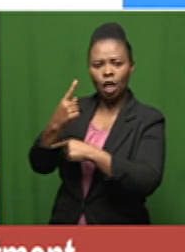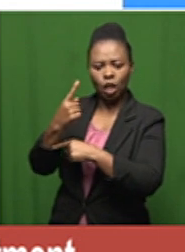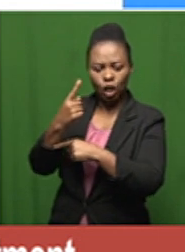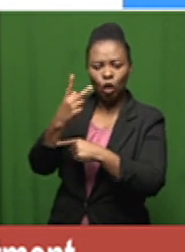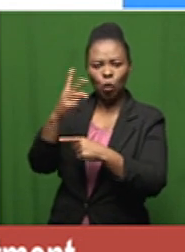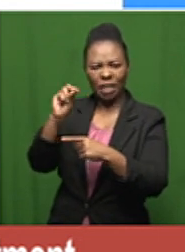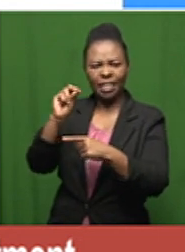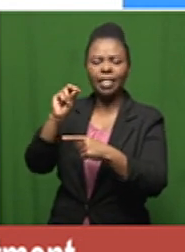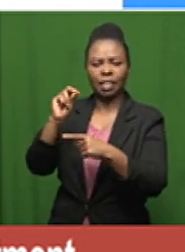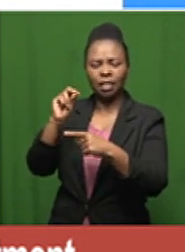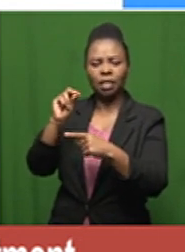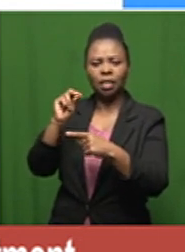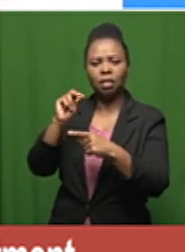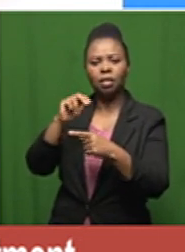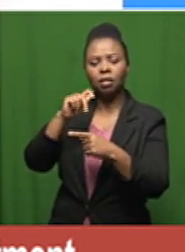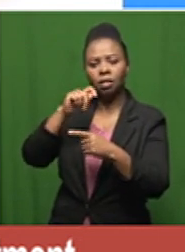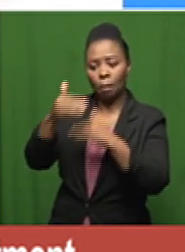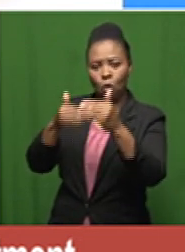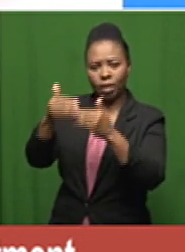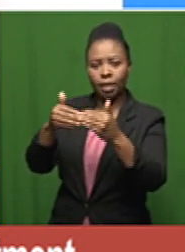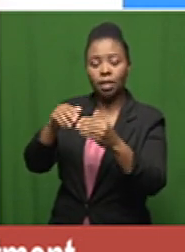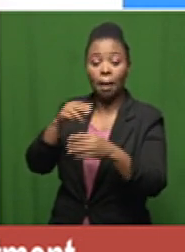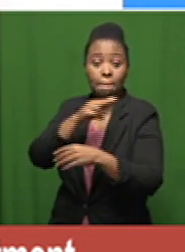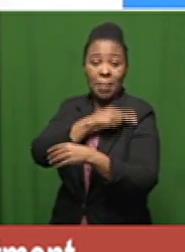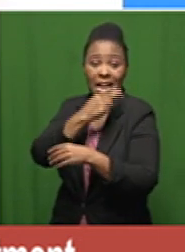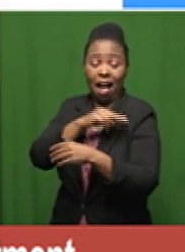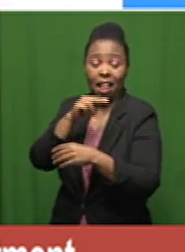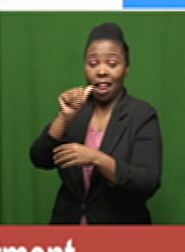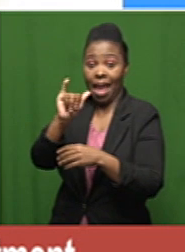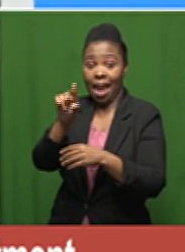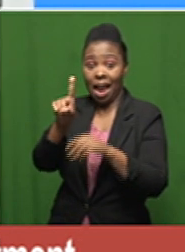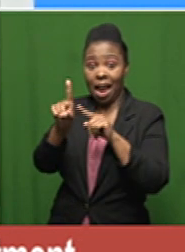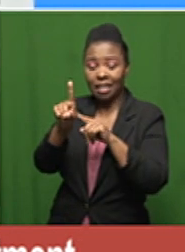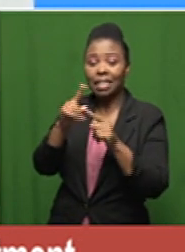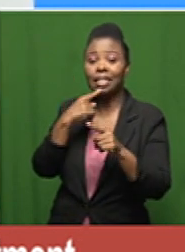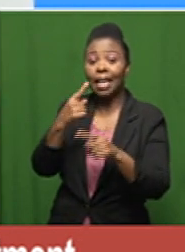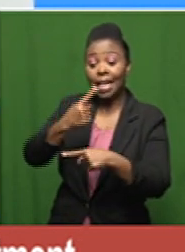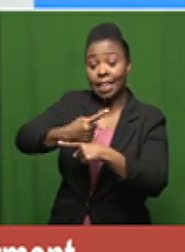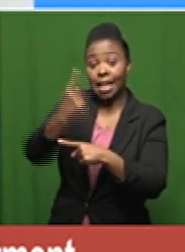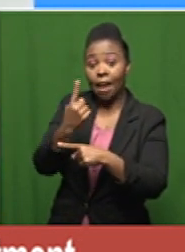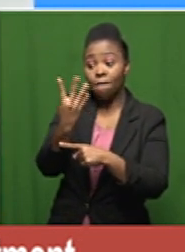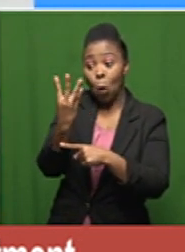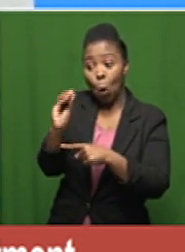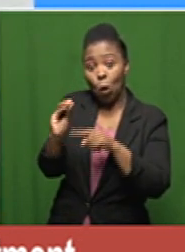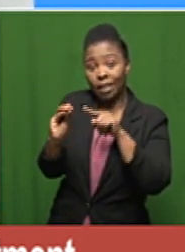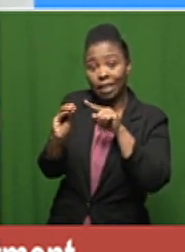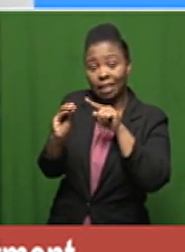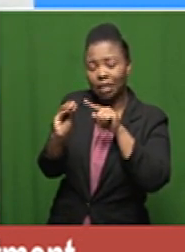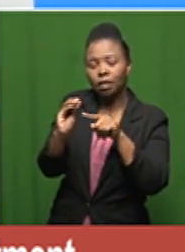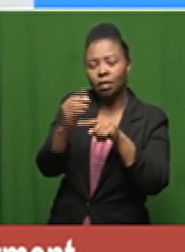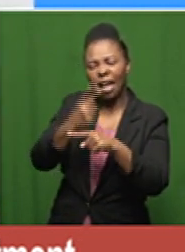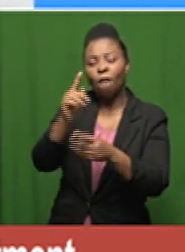positive and according to what medical experts are saying by day 14 you should be um